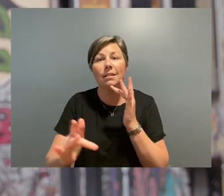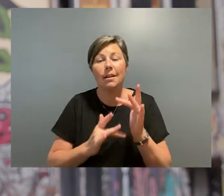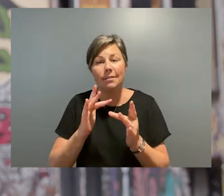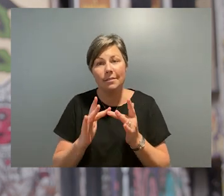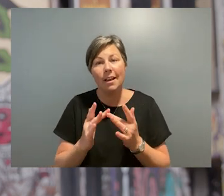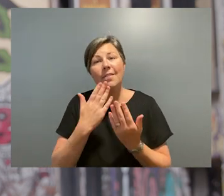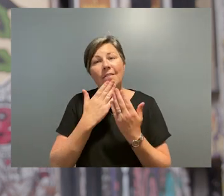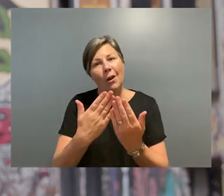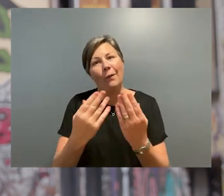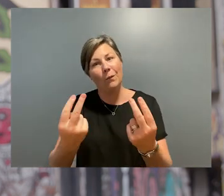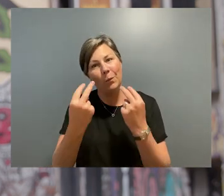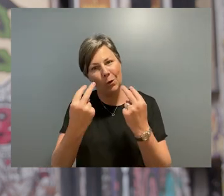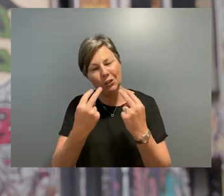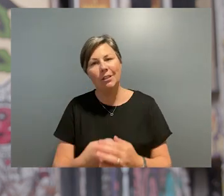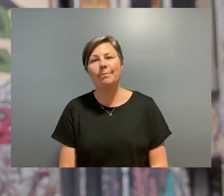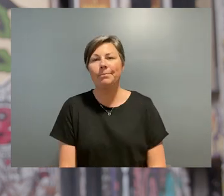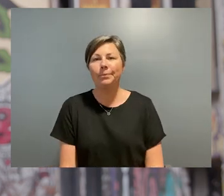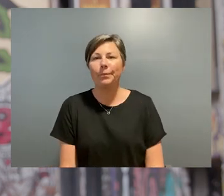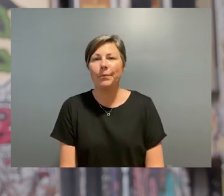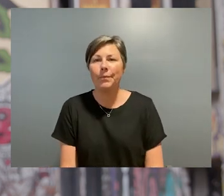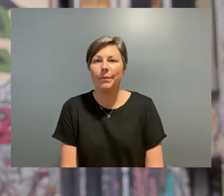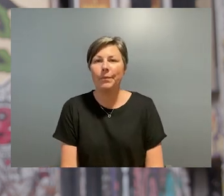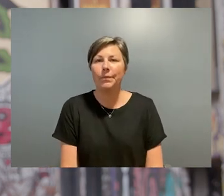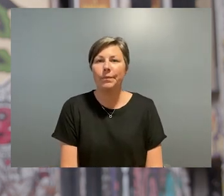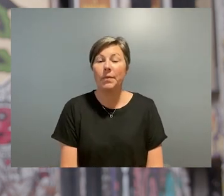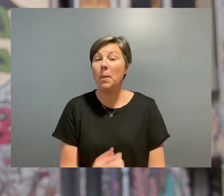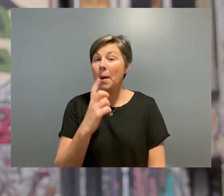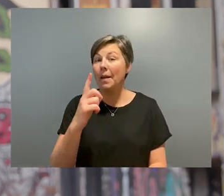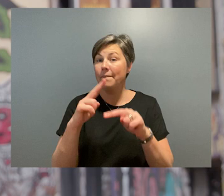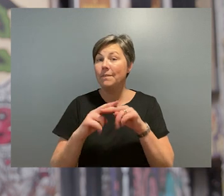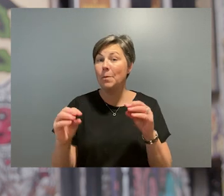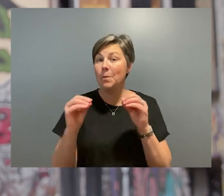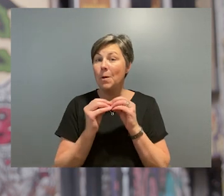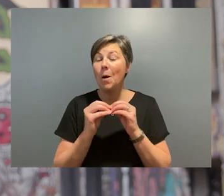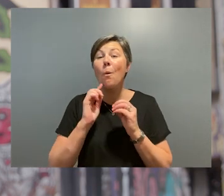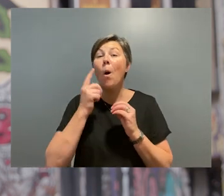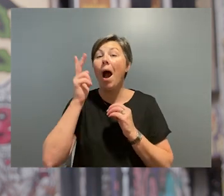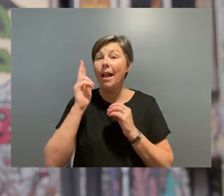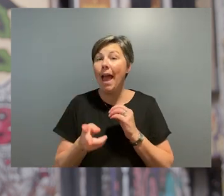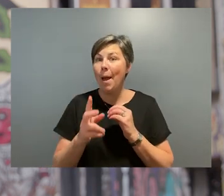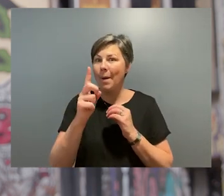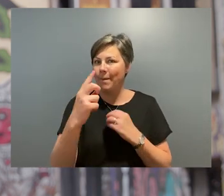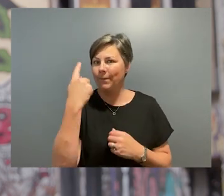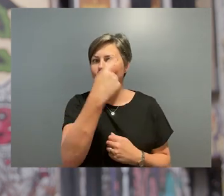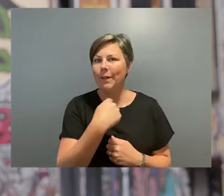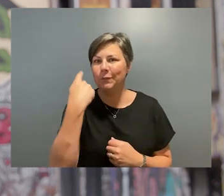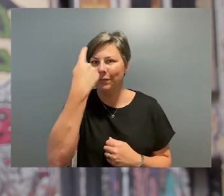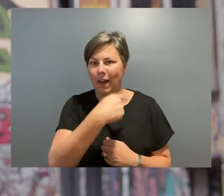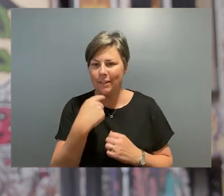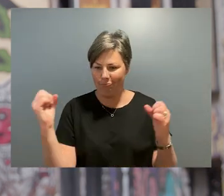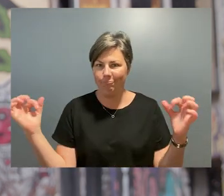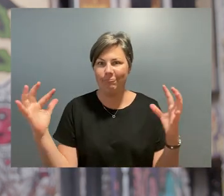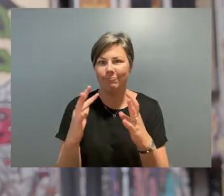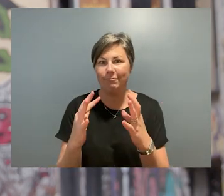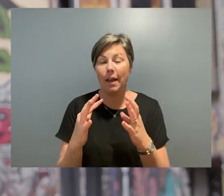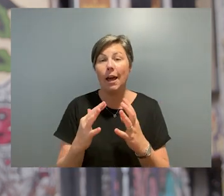Thank you all for joining us online during this time. However, come February, we'll be ready to celebrate with you in person. This evening